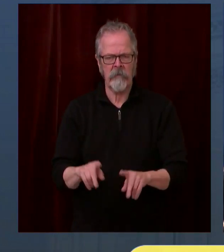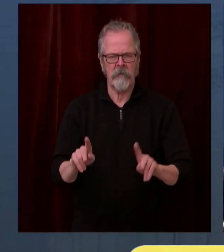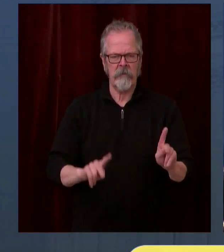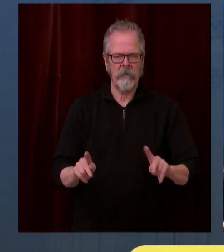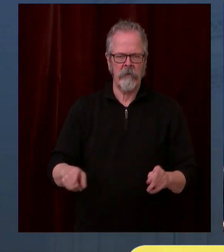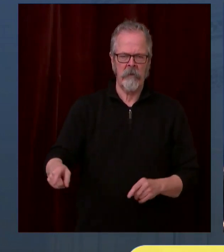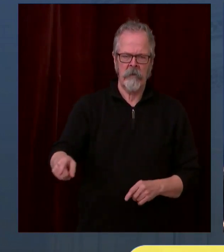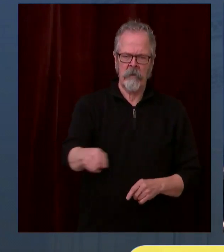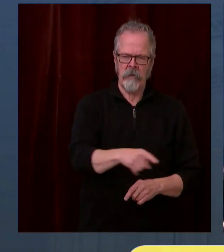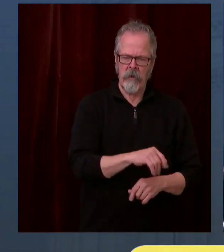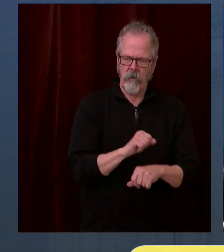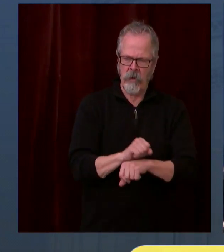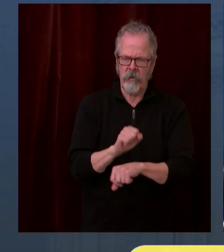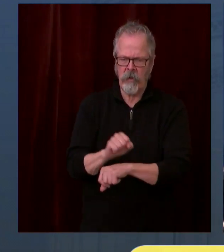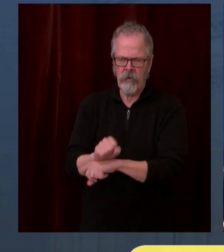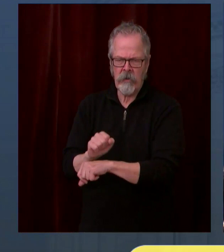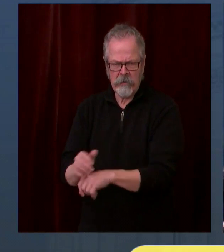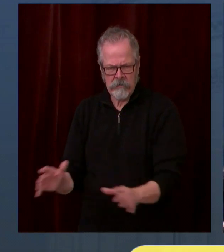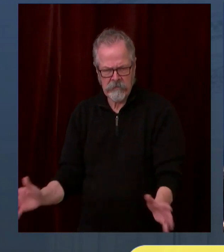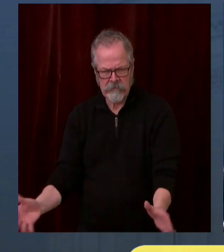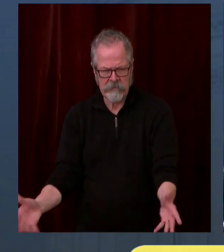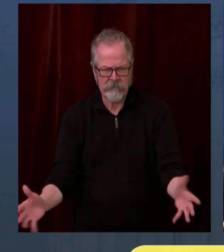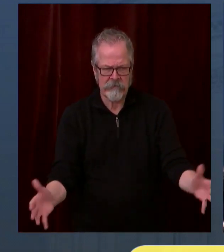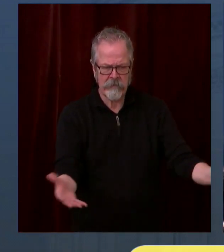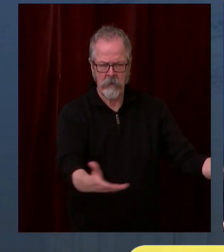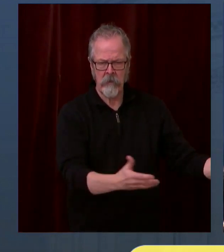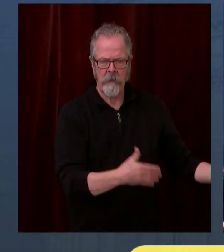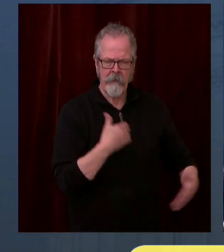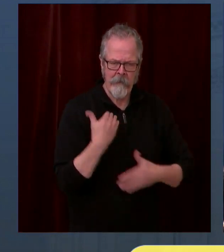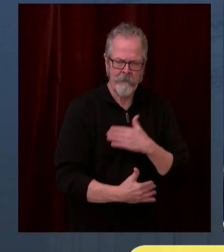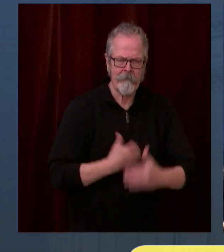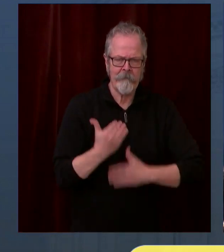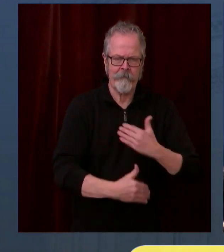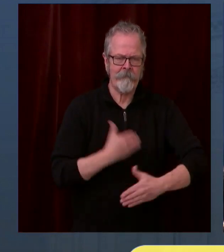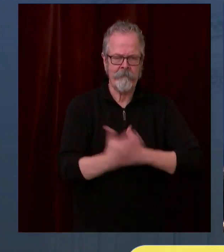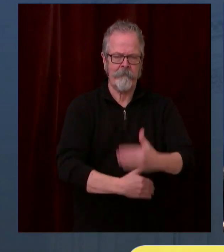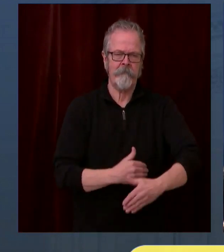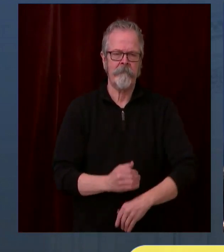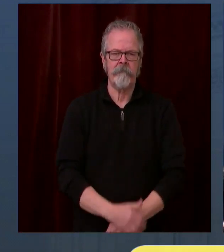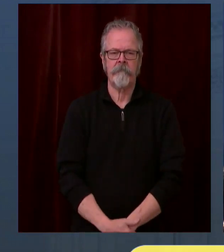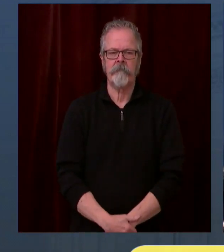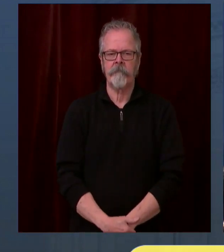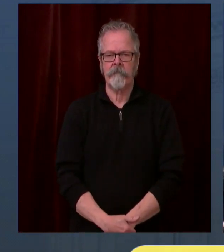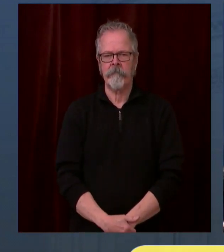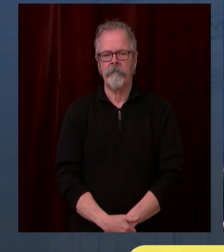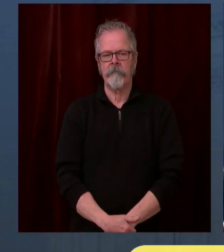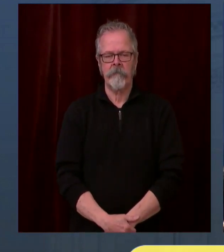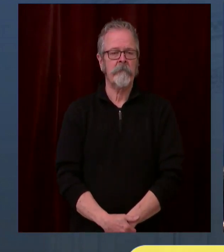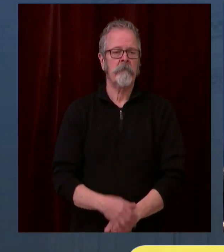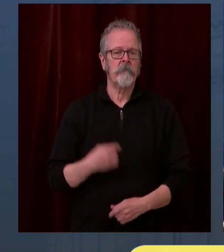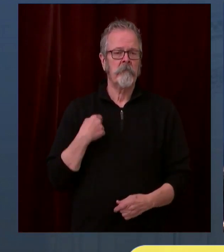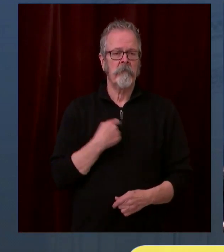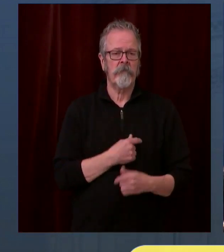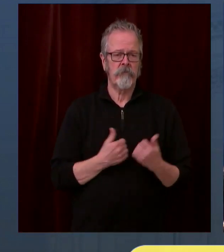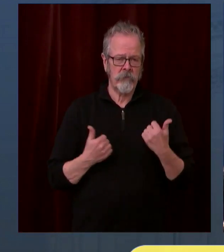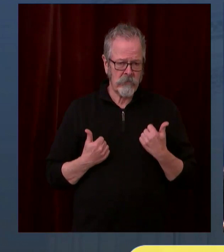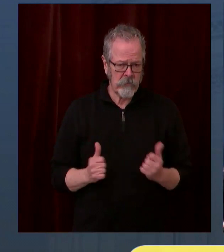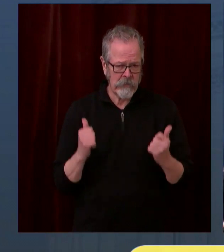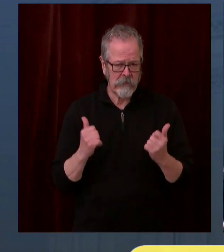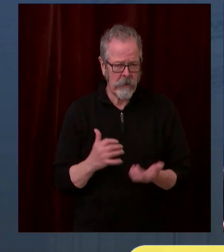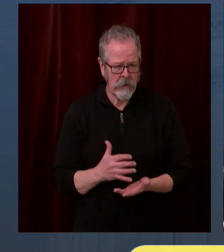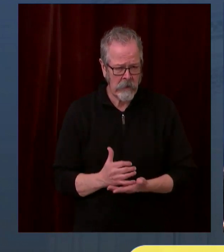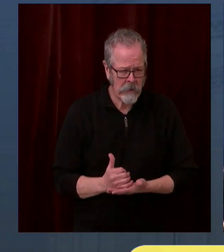we've been trying to do some things to make it easier for them. We've always already changed a couple of our rules to allow that. And we are asking for them to